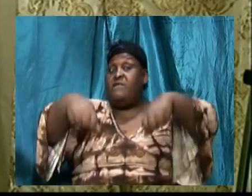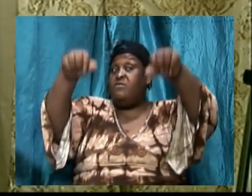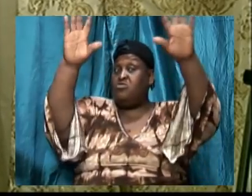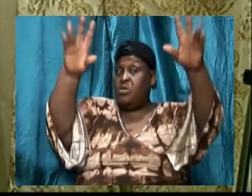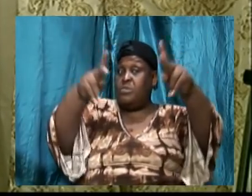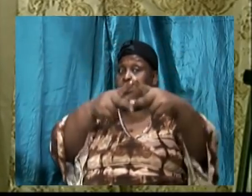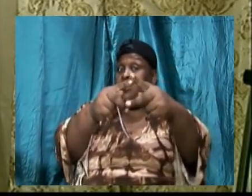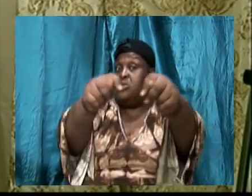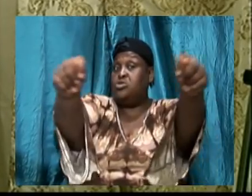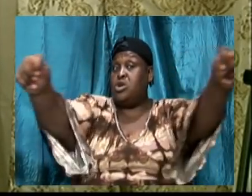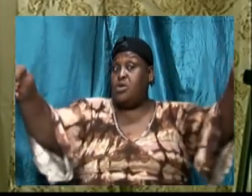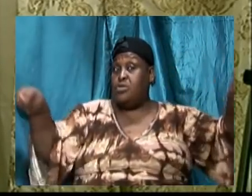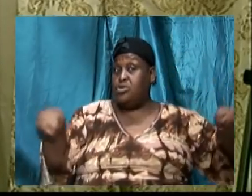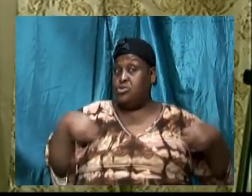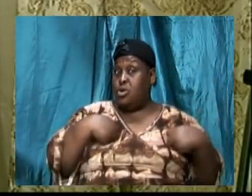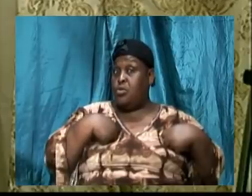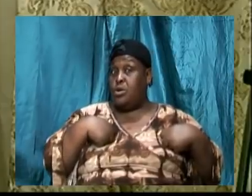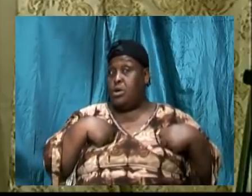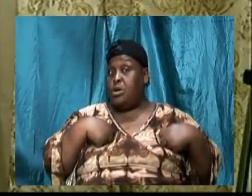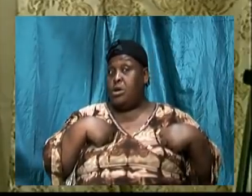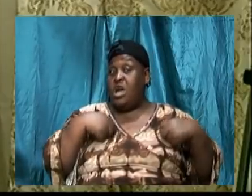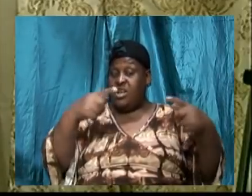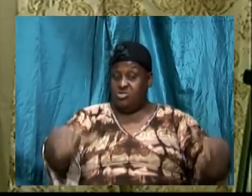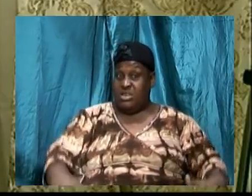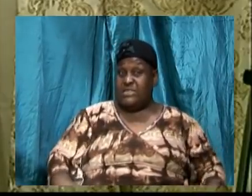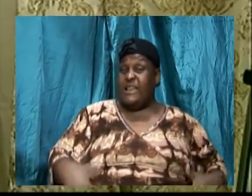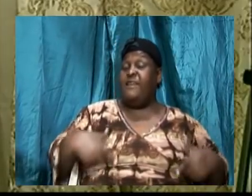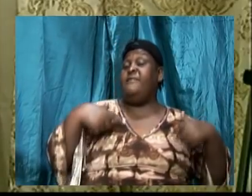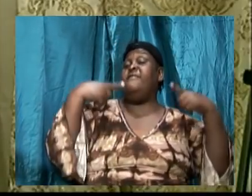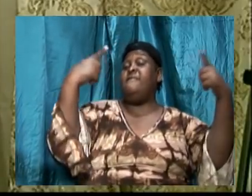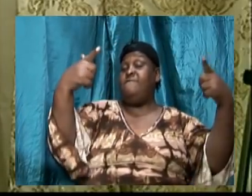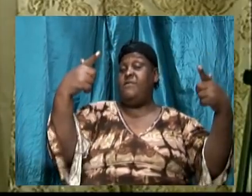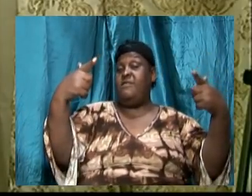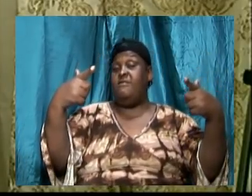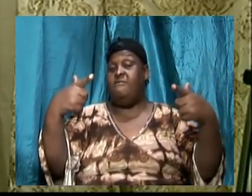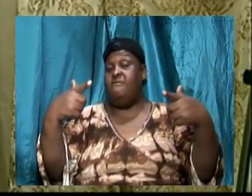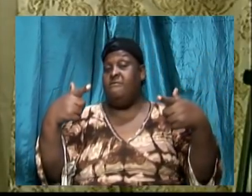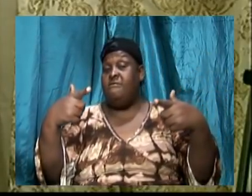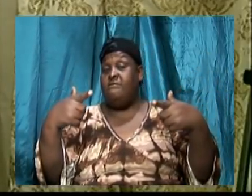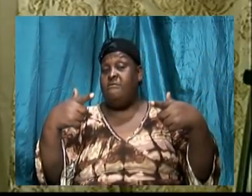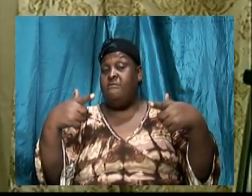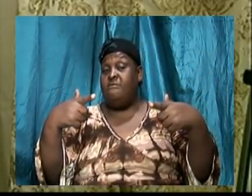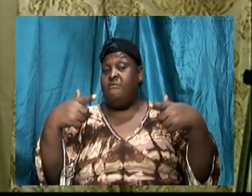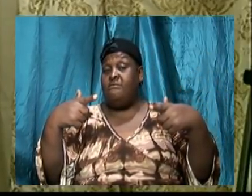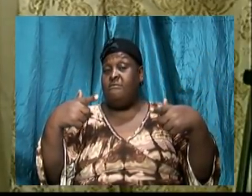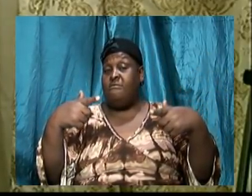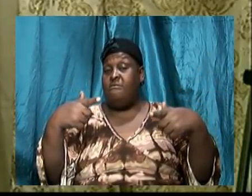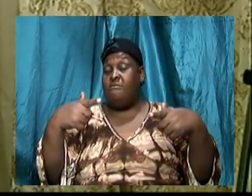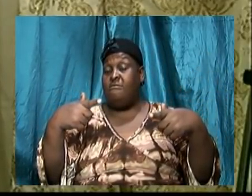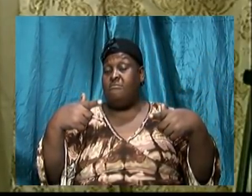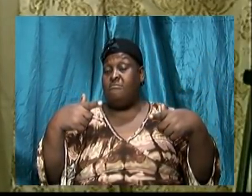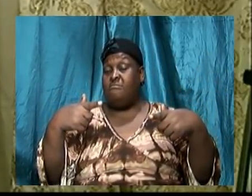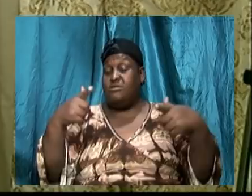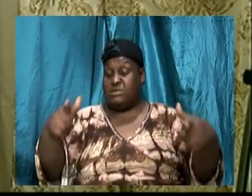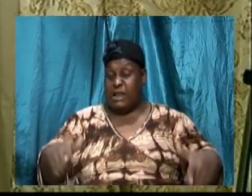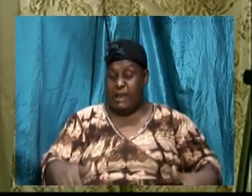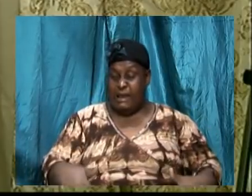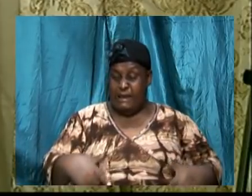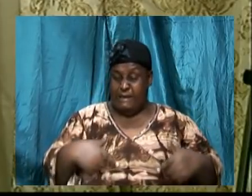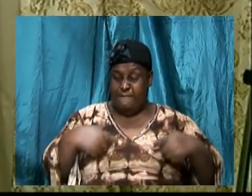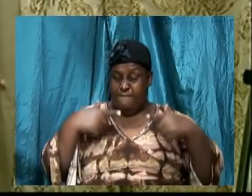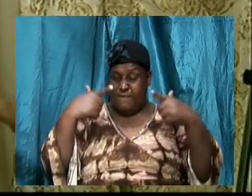we are just going through the motion and don't realize that there is a devil. There is Satan that hates us. And we